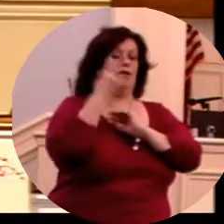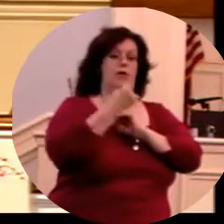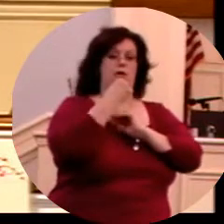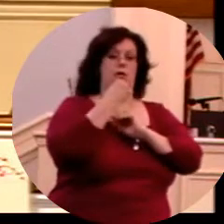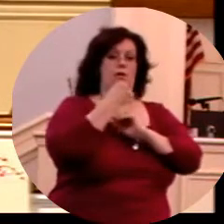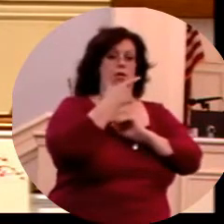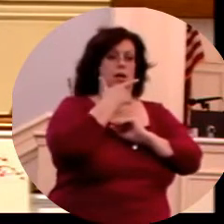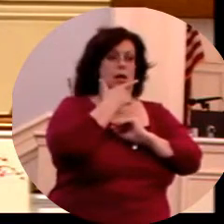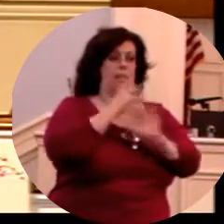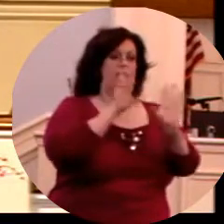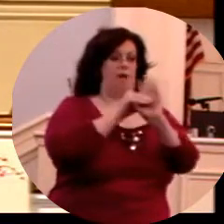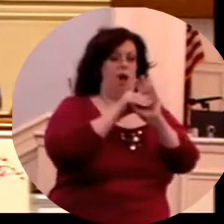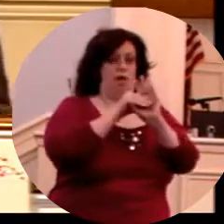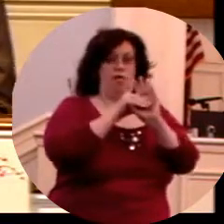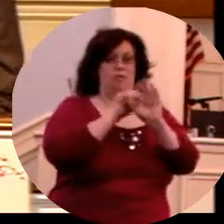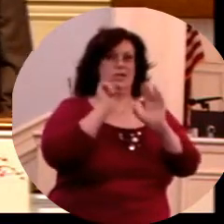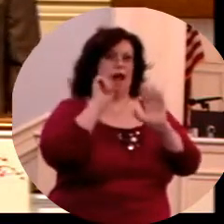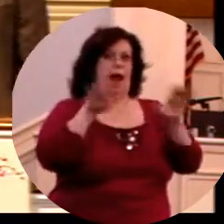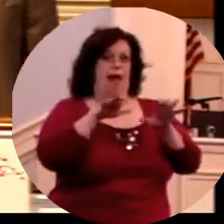Every state.